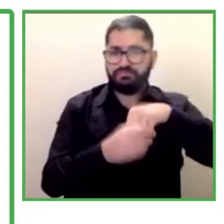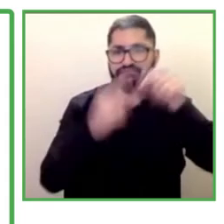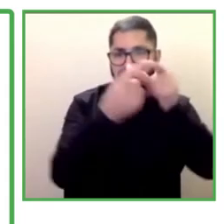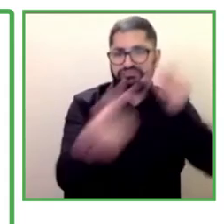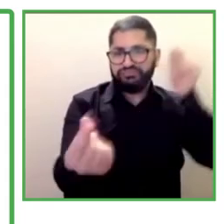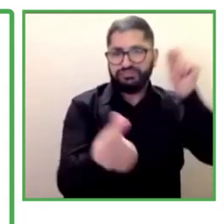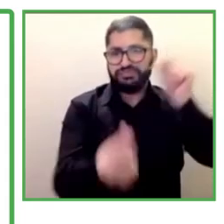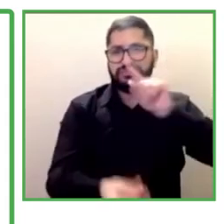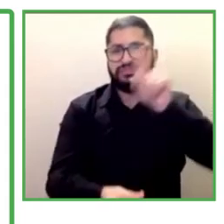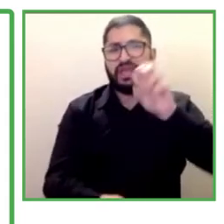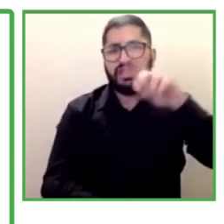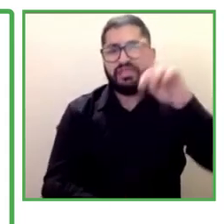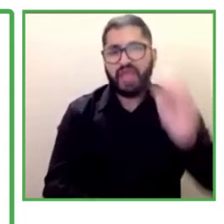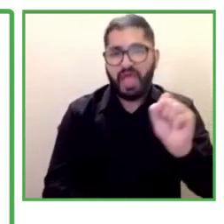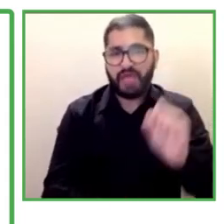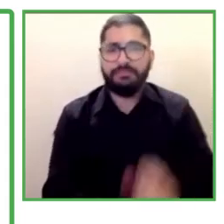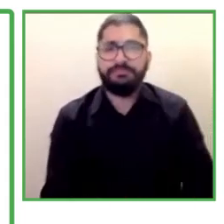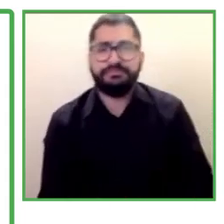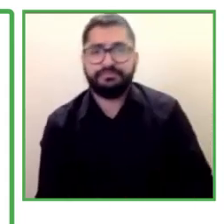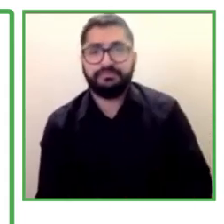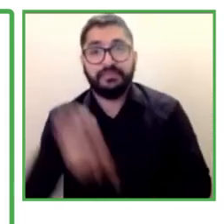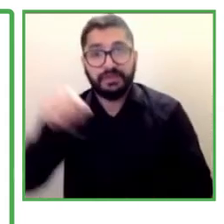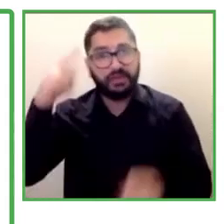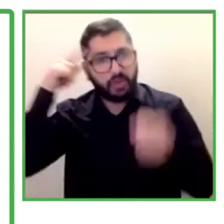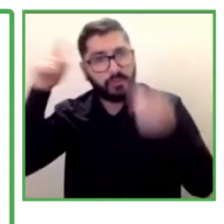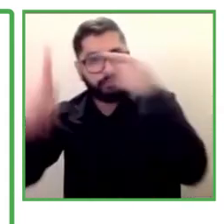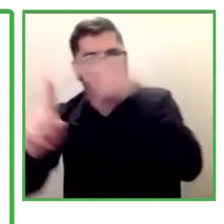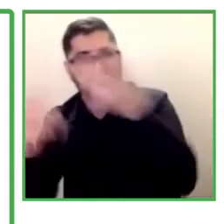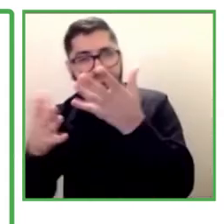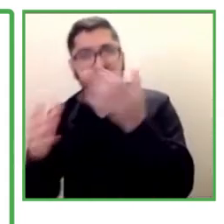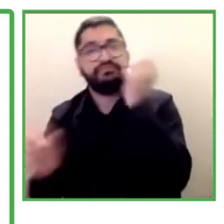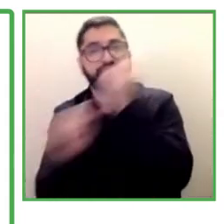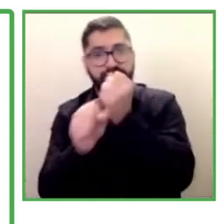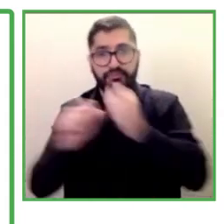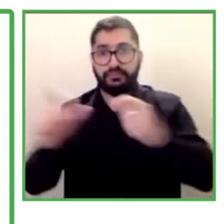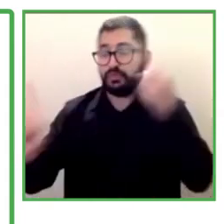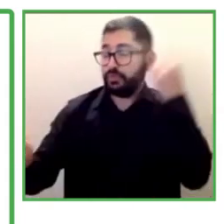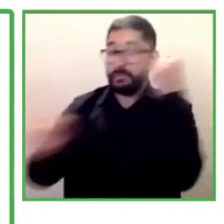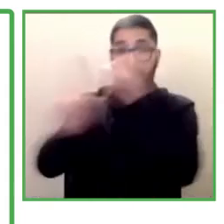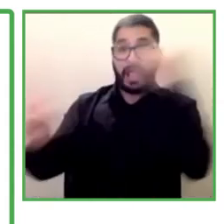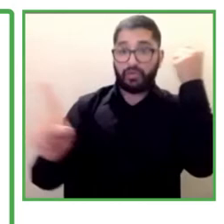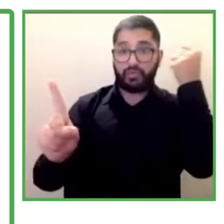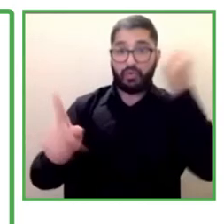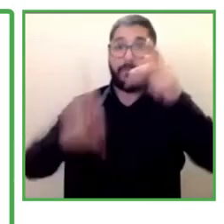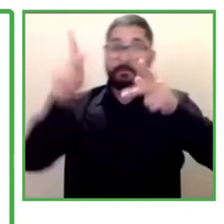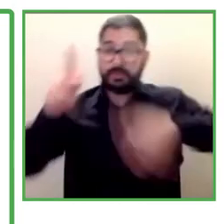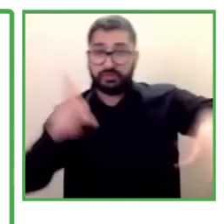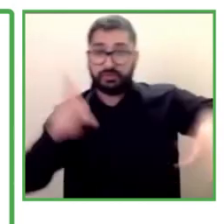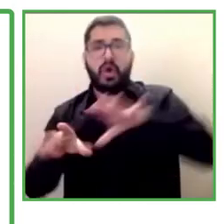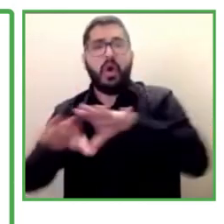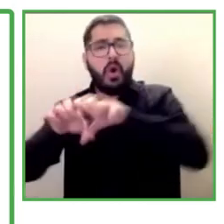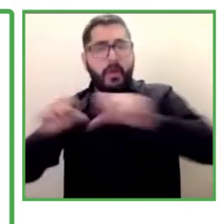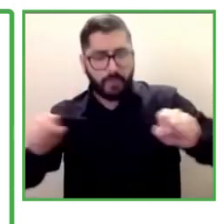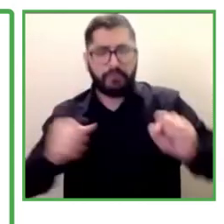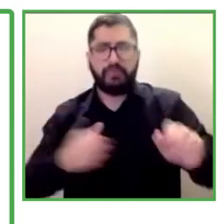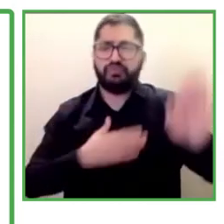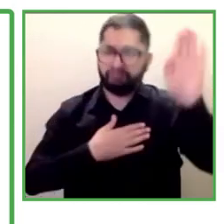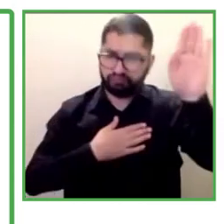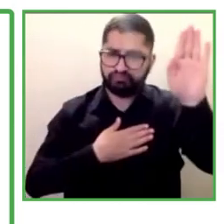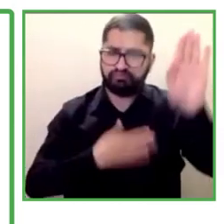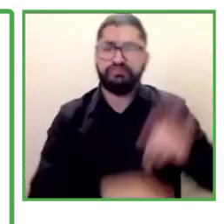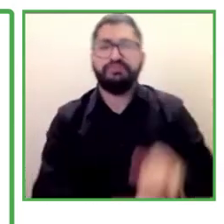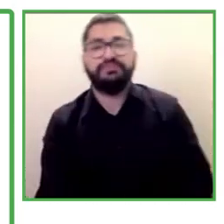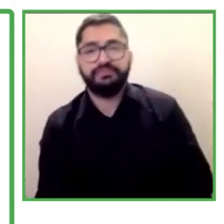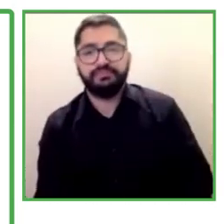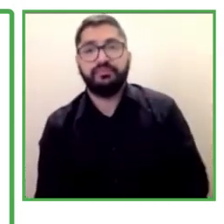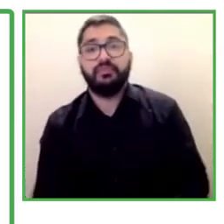I think these have been the greatest impacts that Pacto de Productividad has had. And of course, we